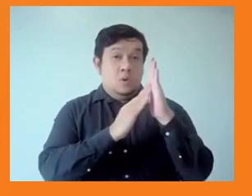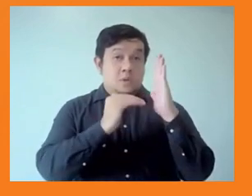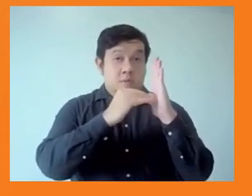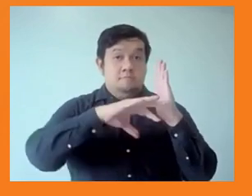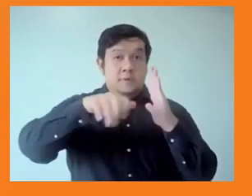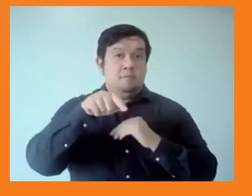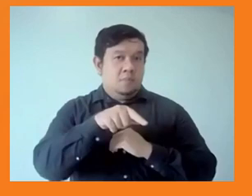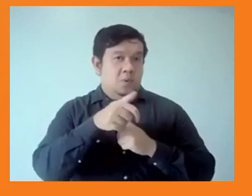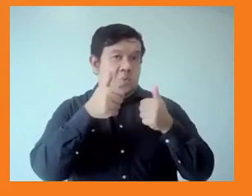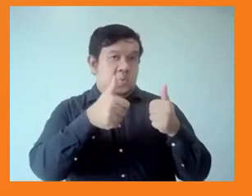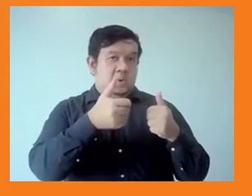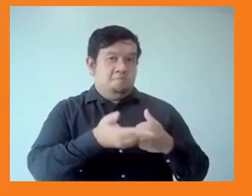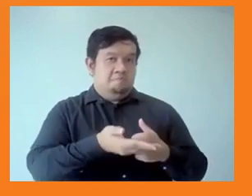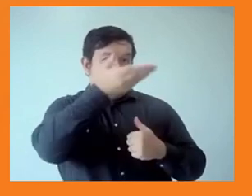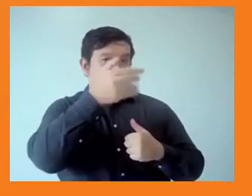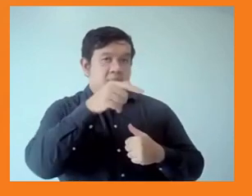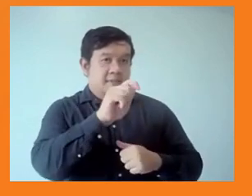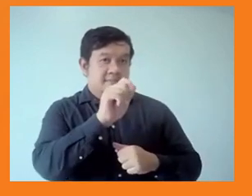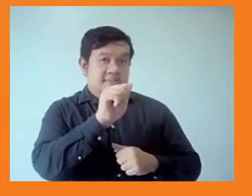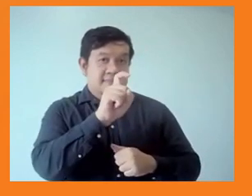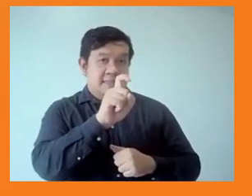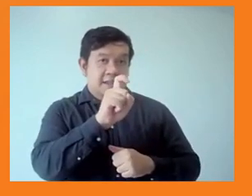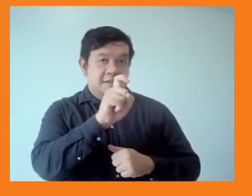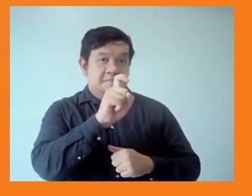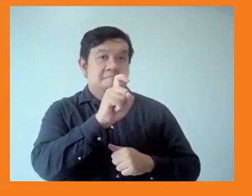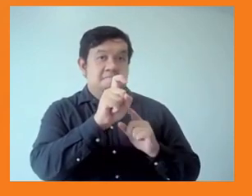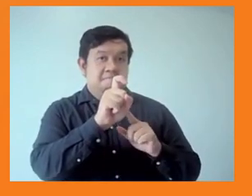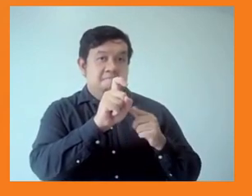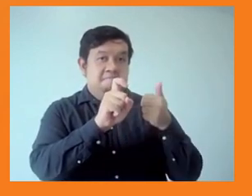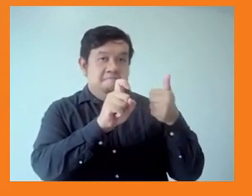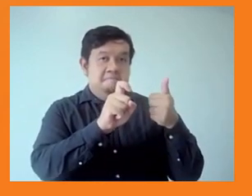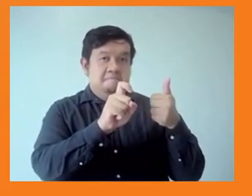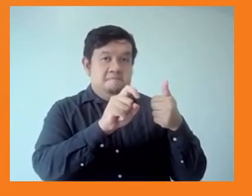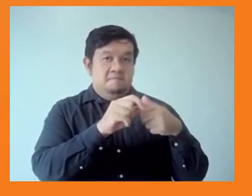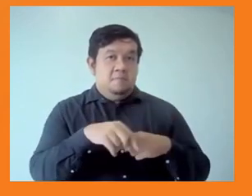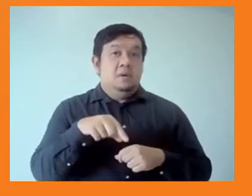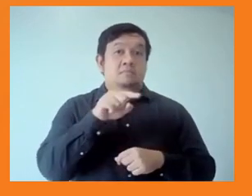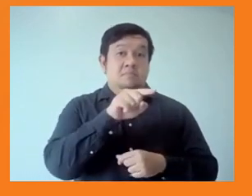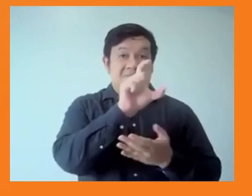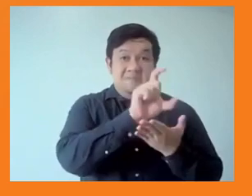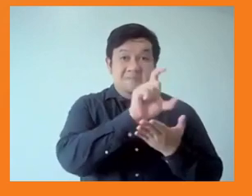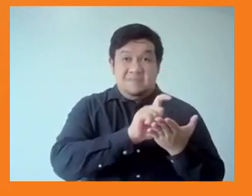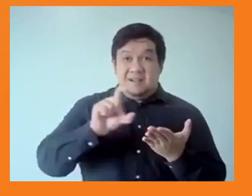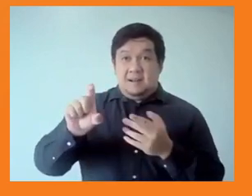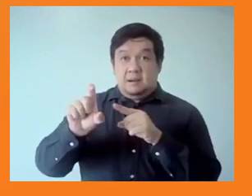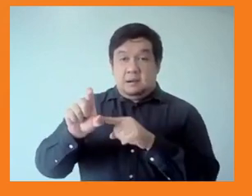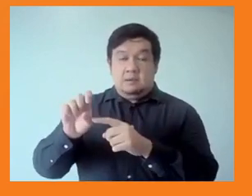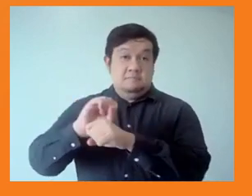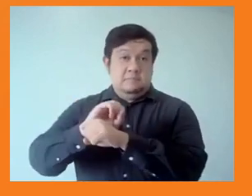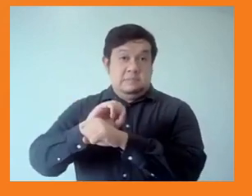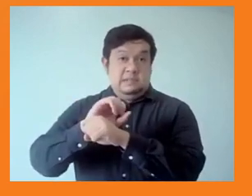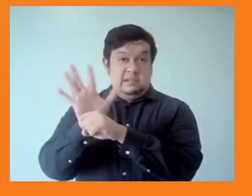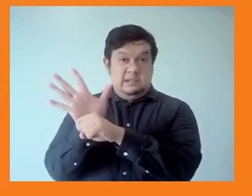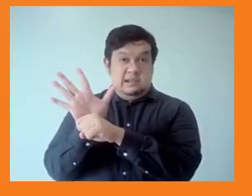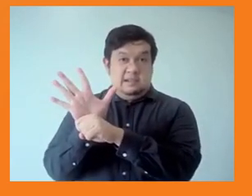companies to fund recovery from COVID in a fairer way. This is exacerbated then by low income tax collection due to